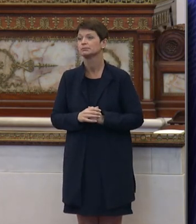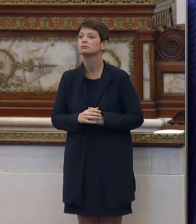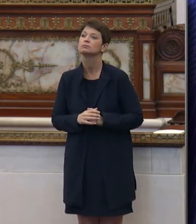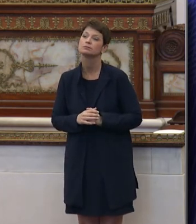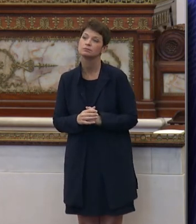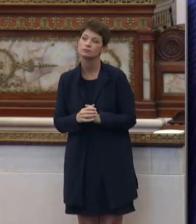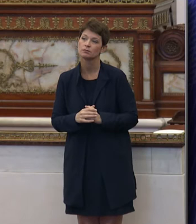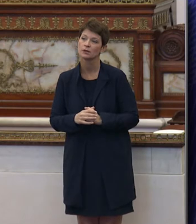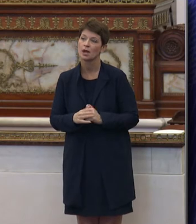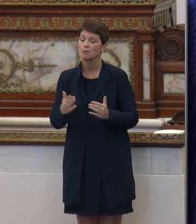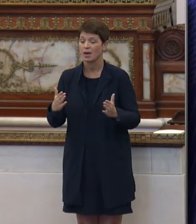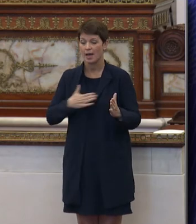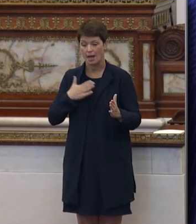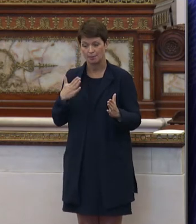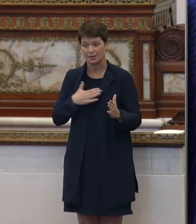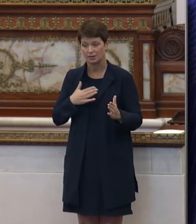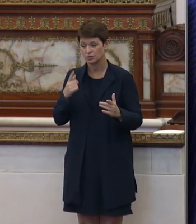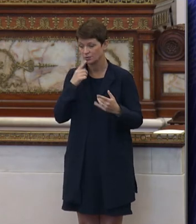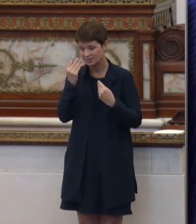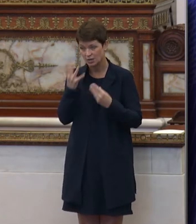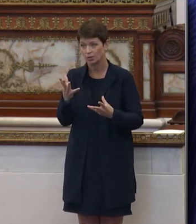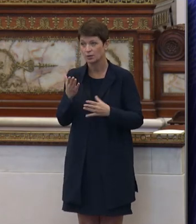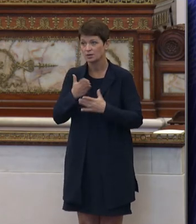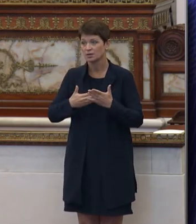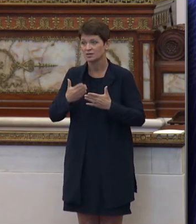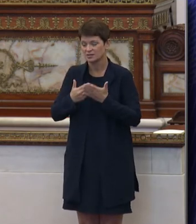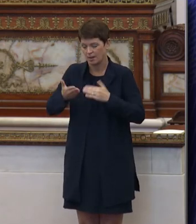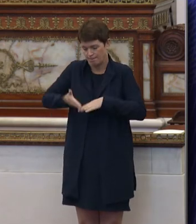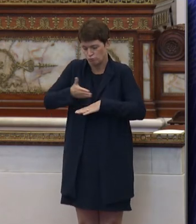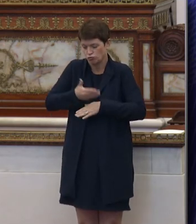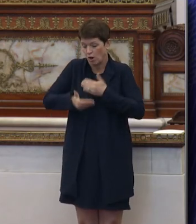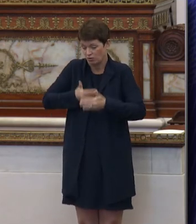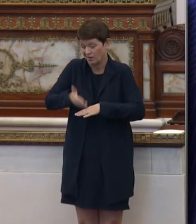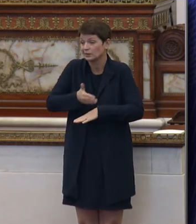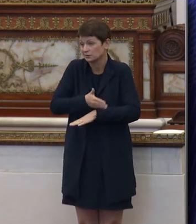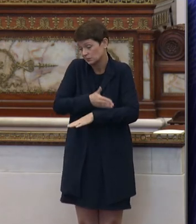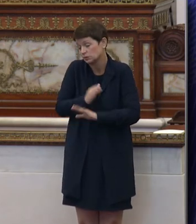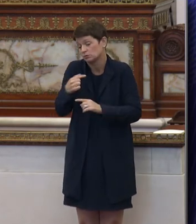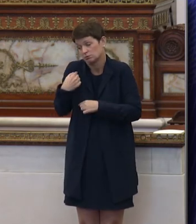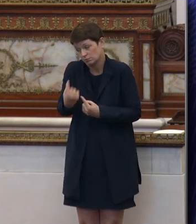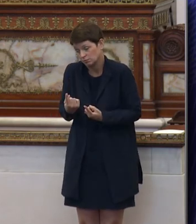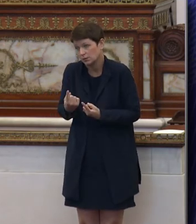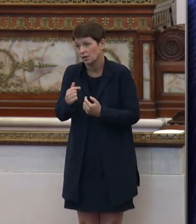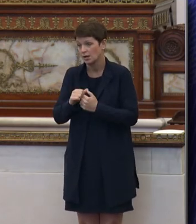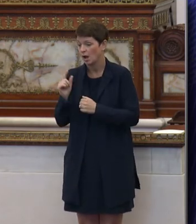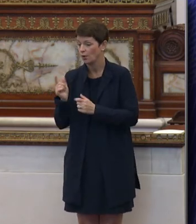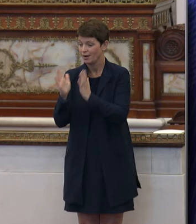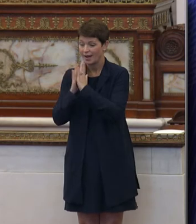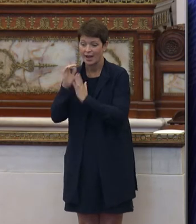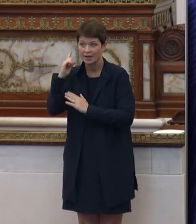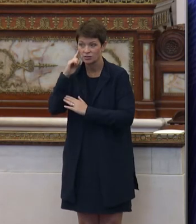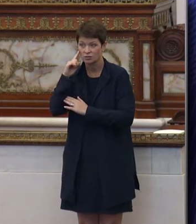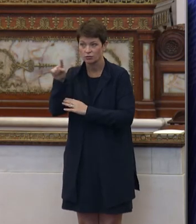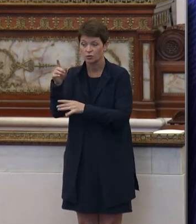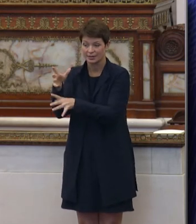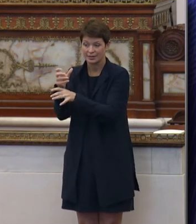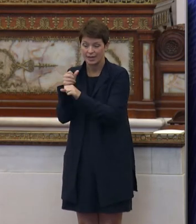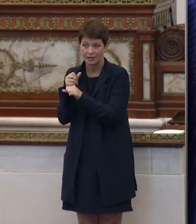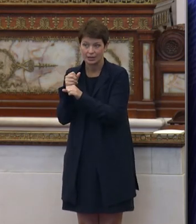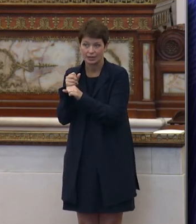You know, I'm pleased to say that that we made some progress. You know, in our quest to receive a